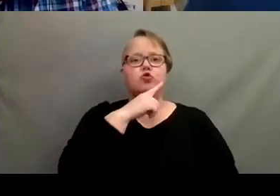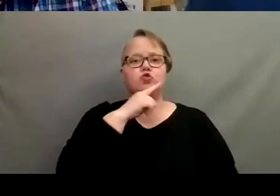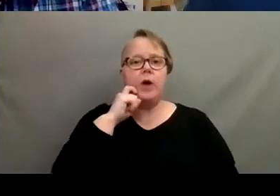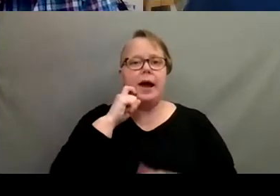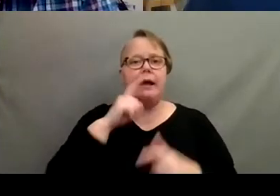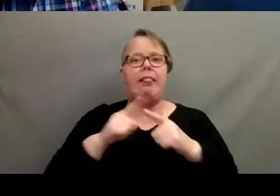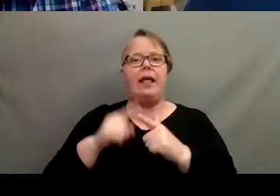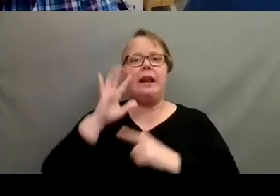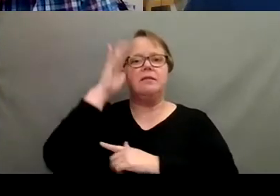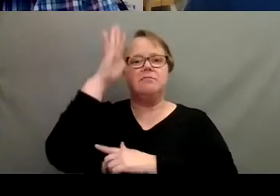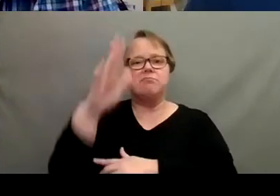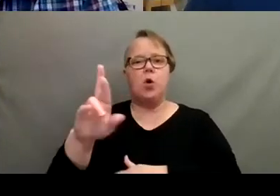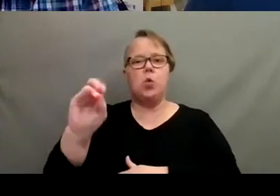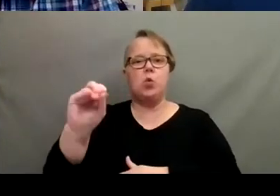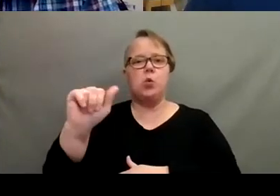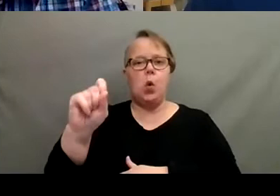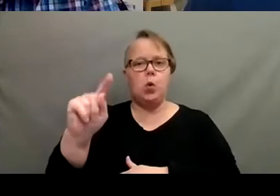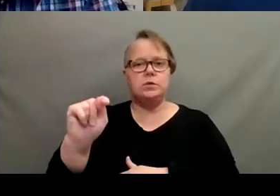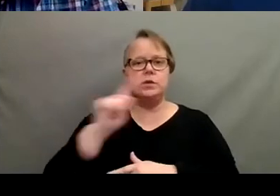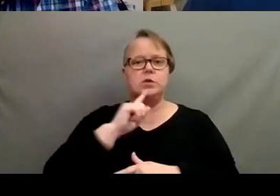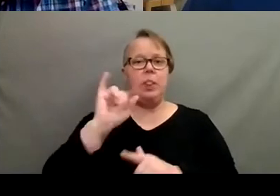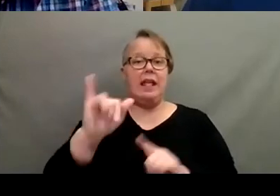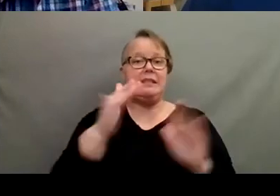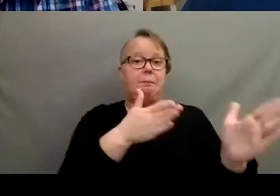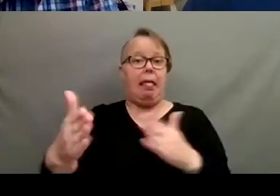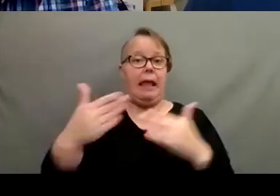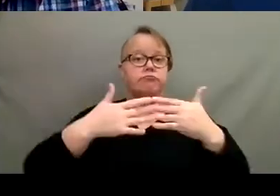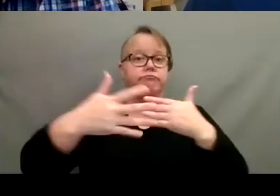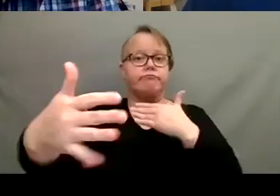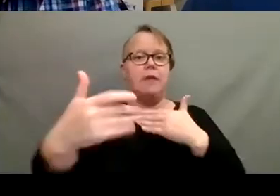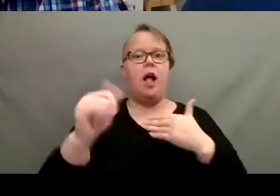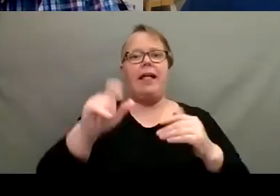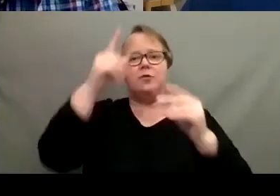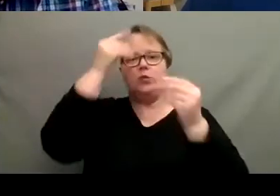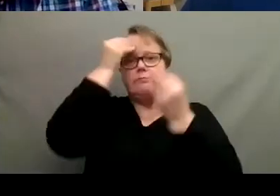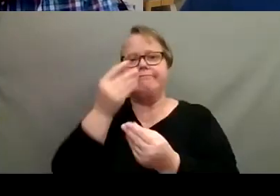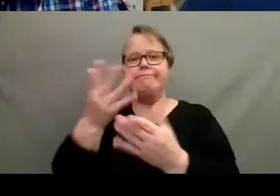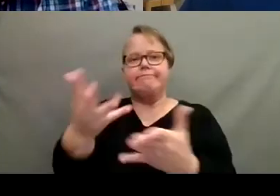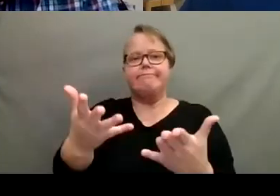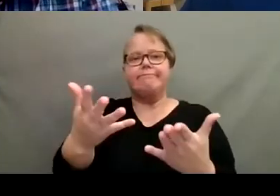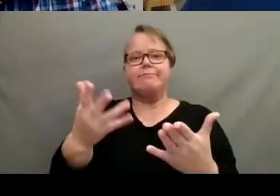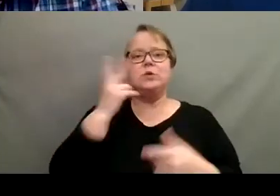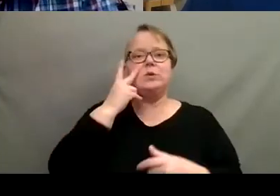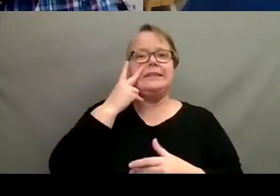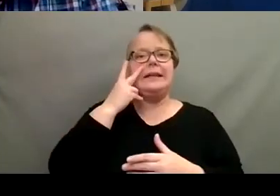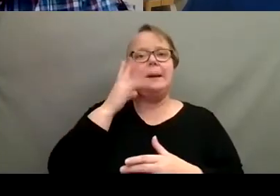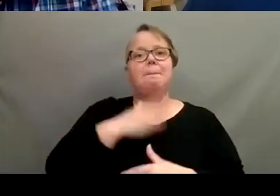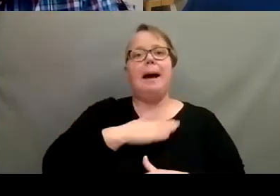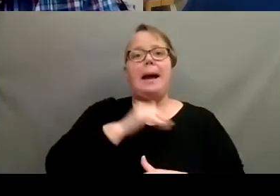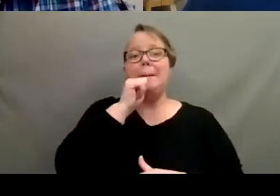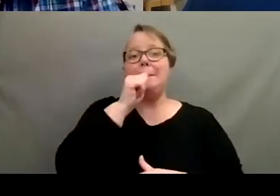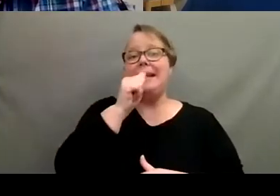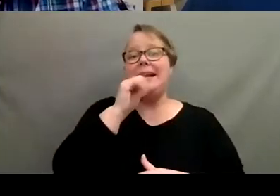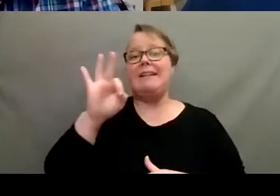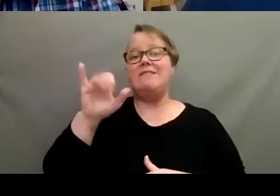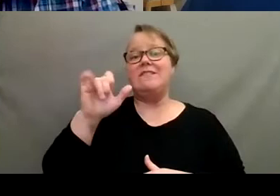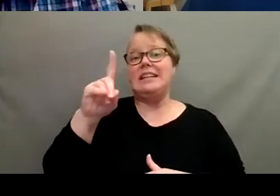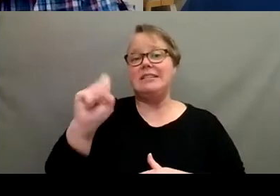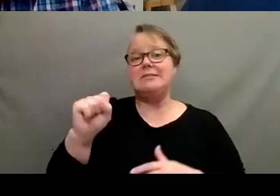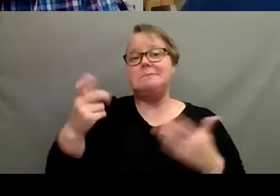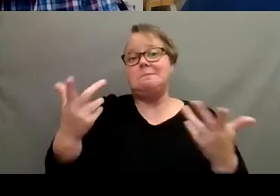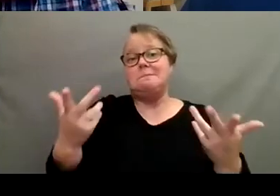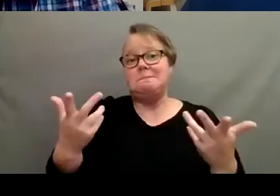eventually. So that's, that's the plan going forward. Anyway, I'll have to report back to see what my, uh, peanut yields were, but, uh,